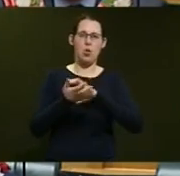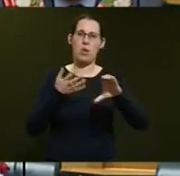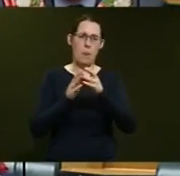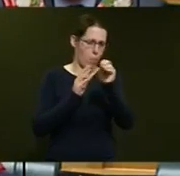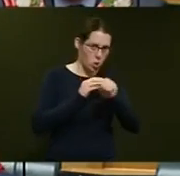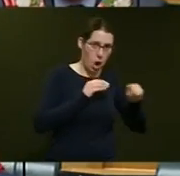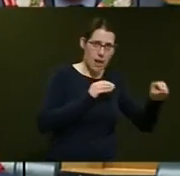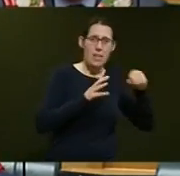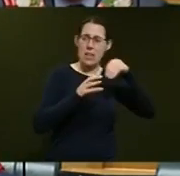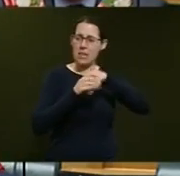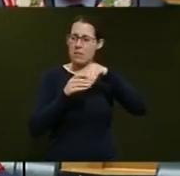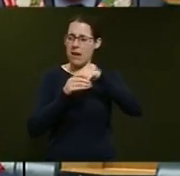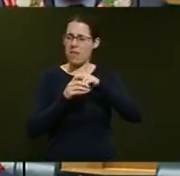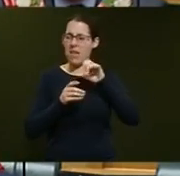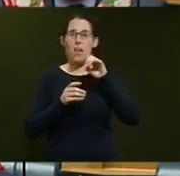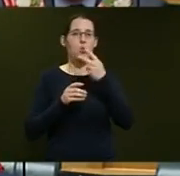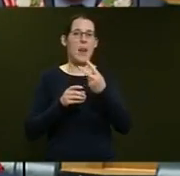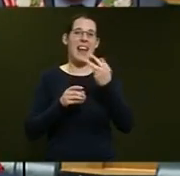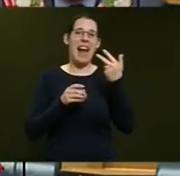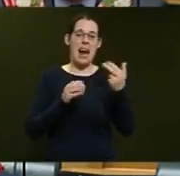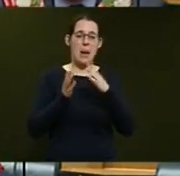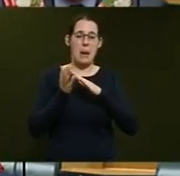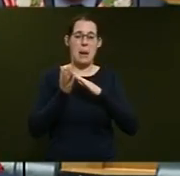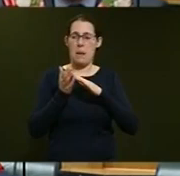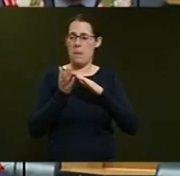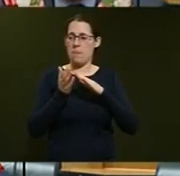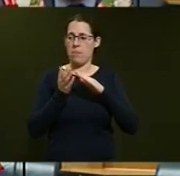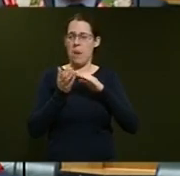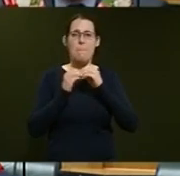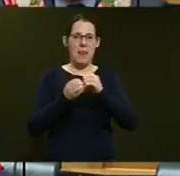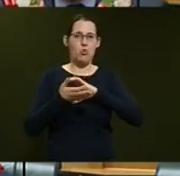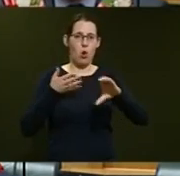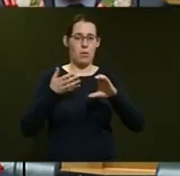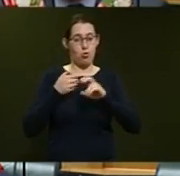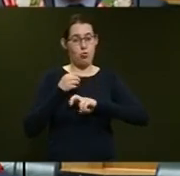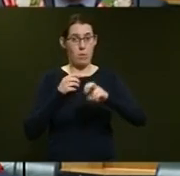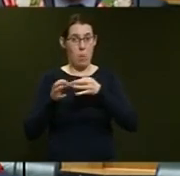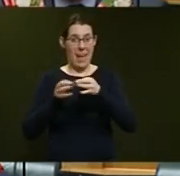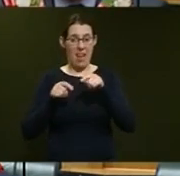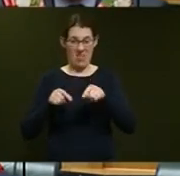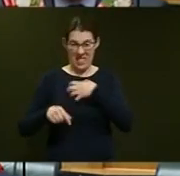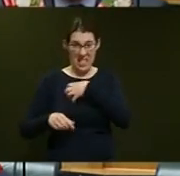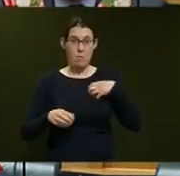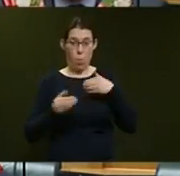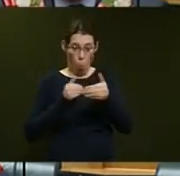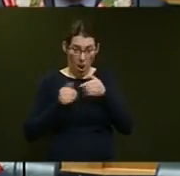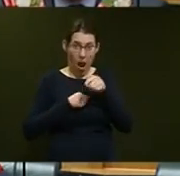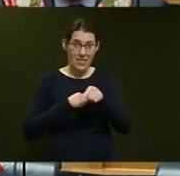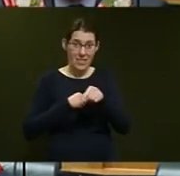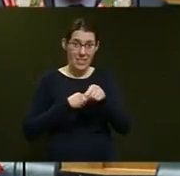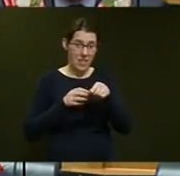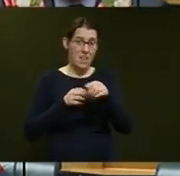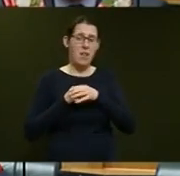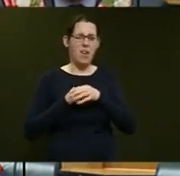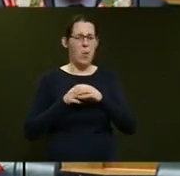transport investment plan that this Government put together in cooperation with Auckland Council. The first time there has ever been a